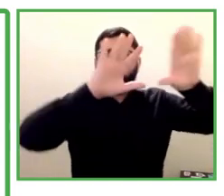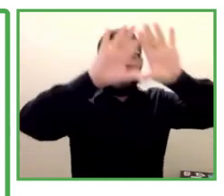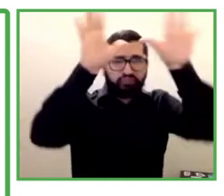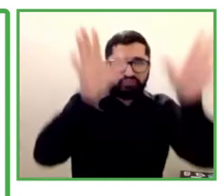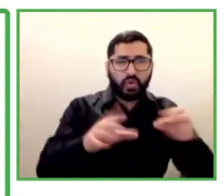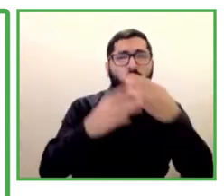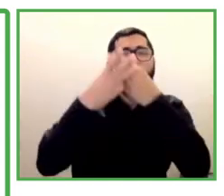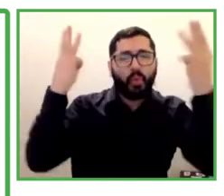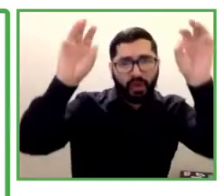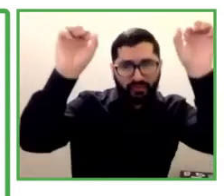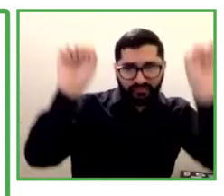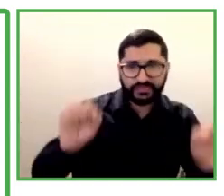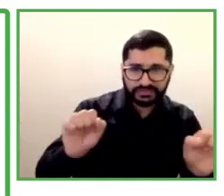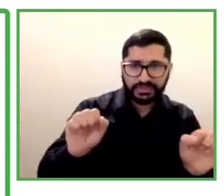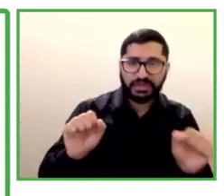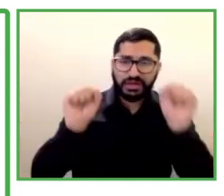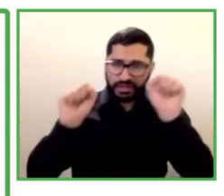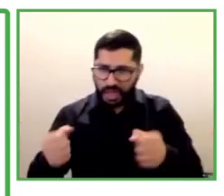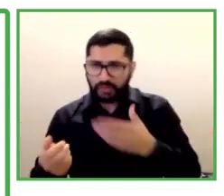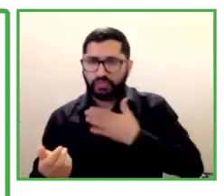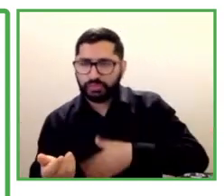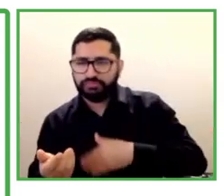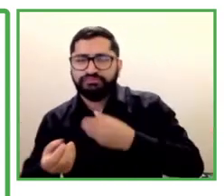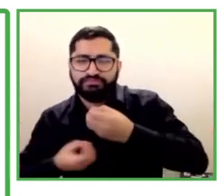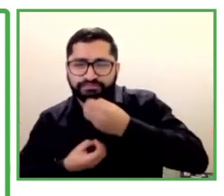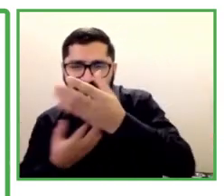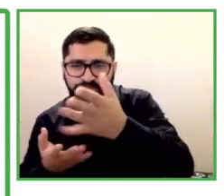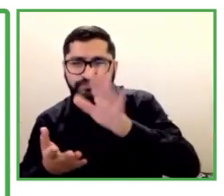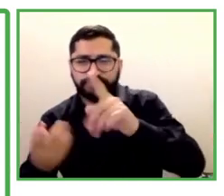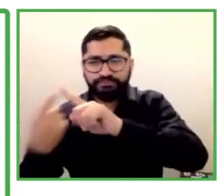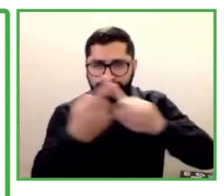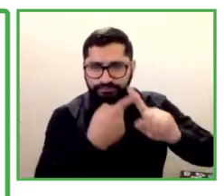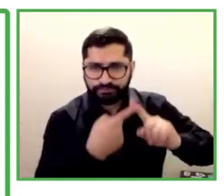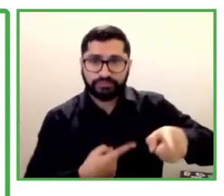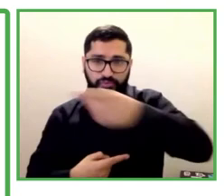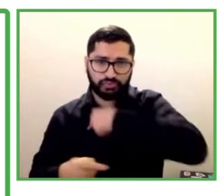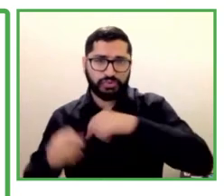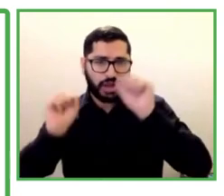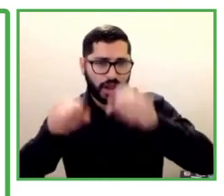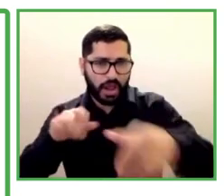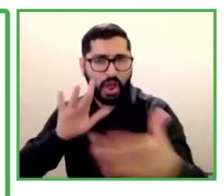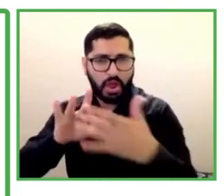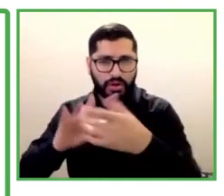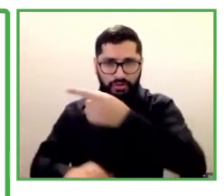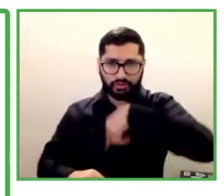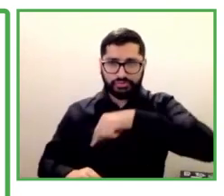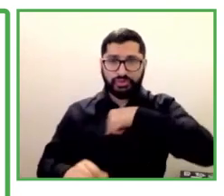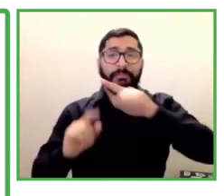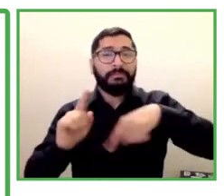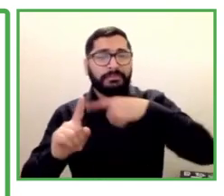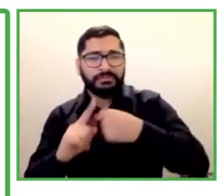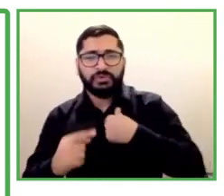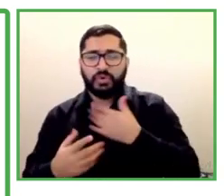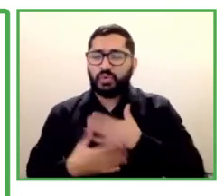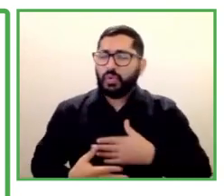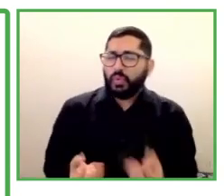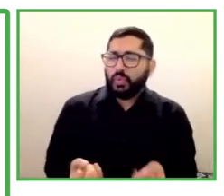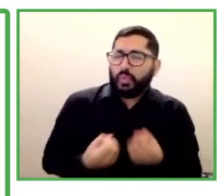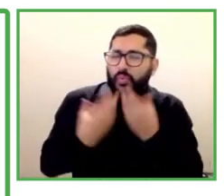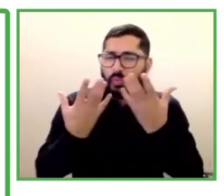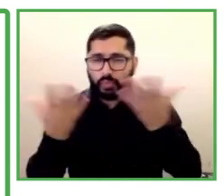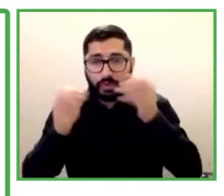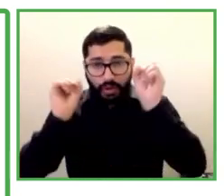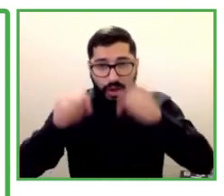out. Last, I want you to take a look at the Venká campaign so you get a better understanding of the future of